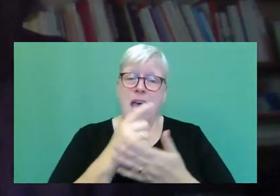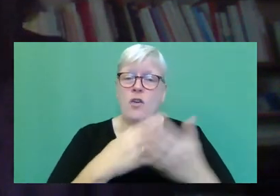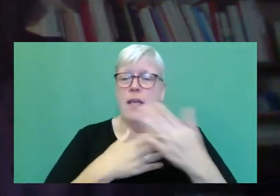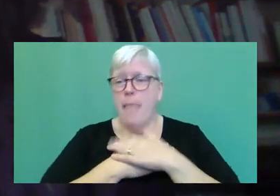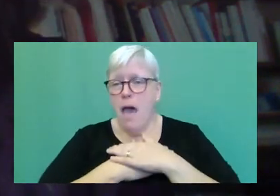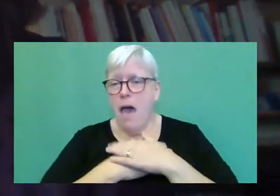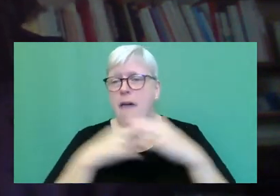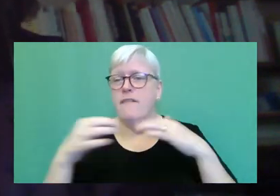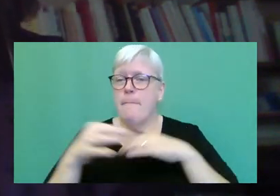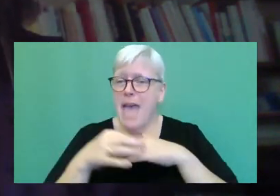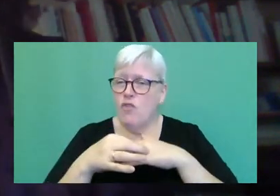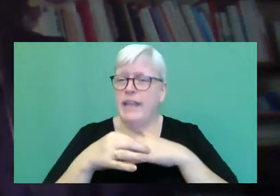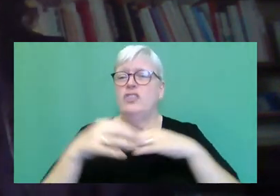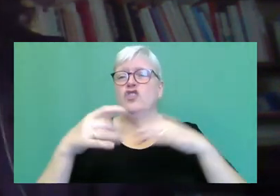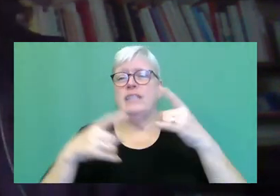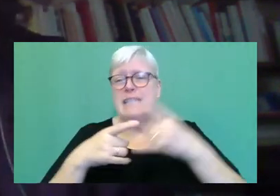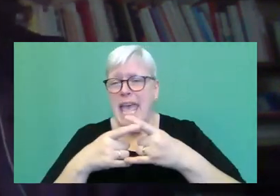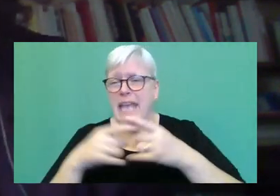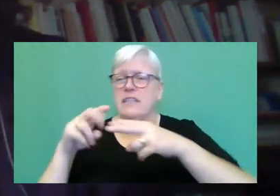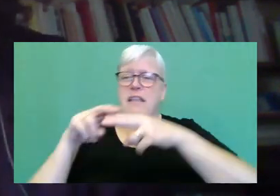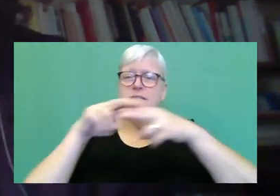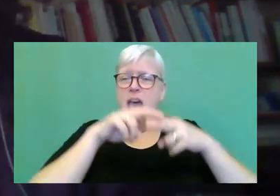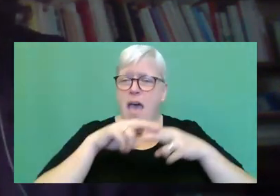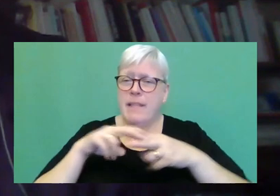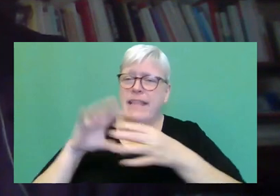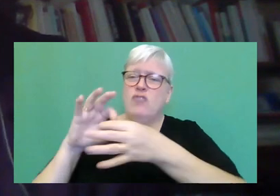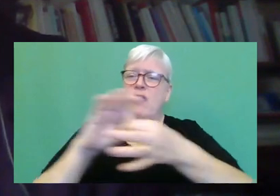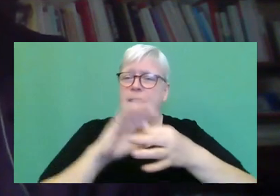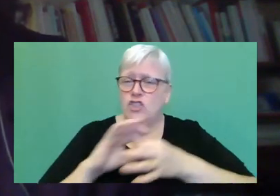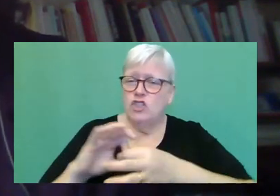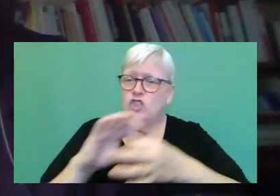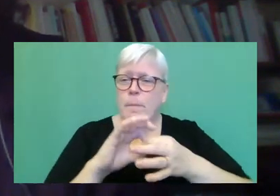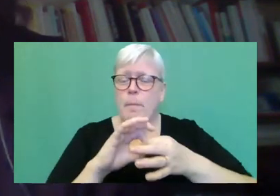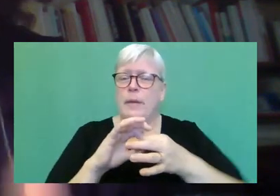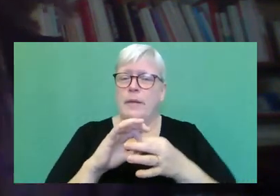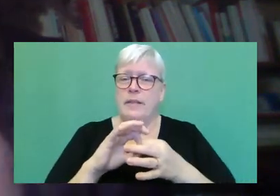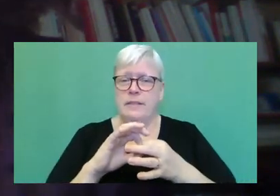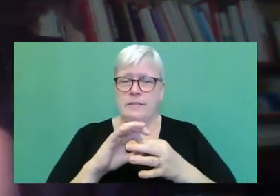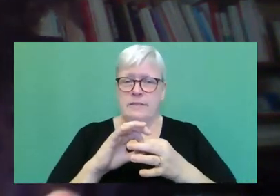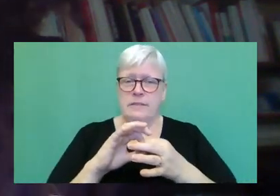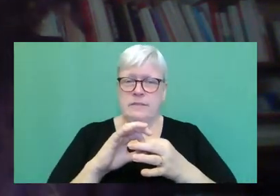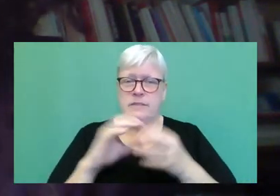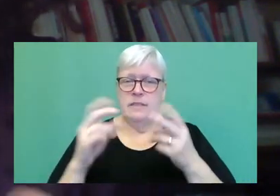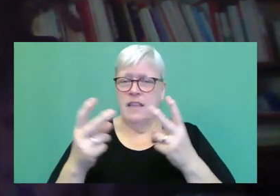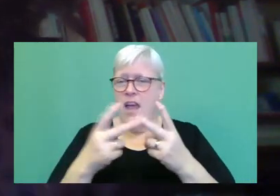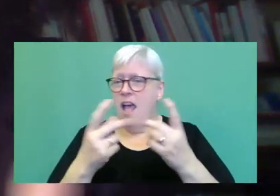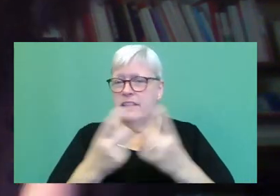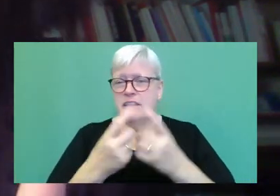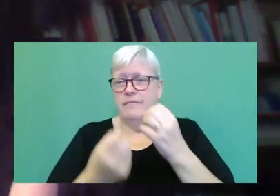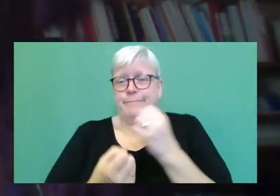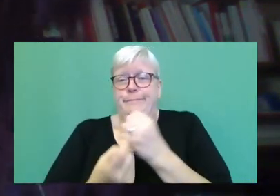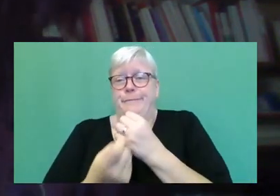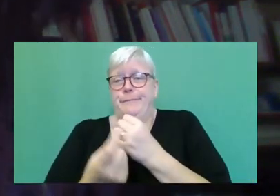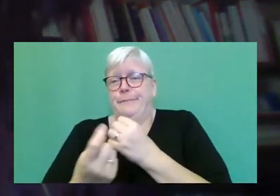sex, family dynamics, and the other stuff just sort of come, you know,